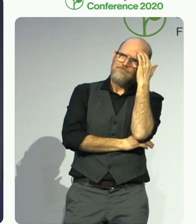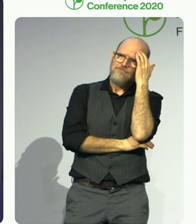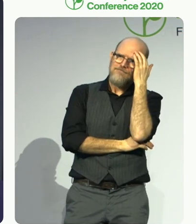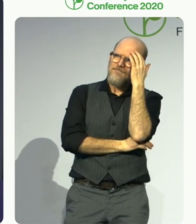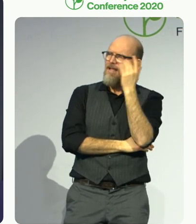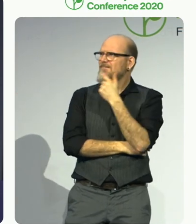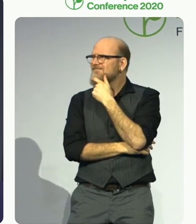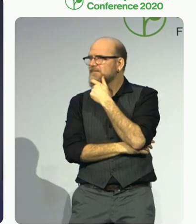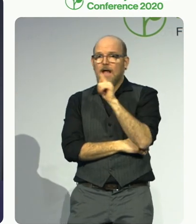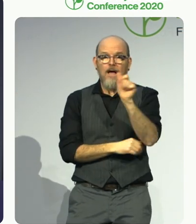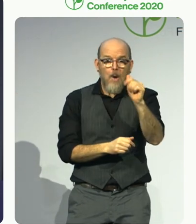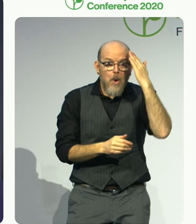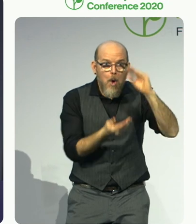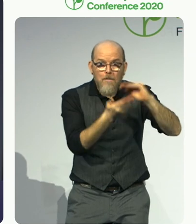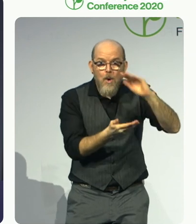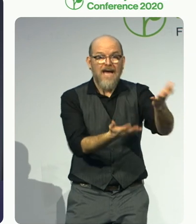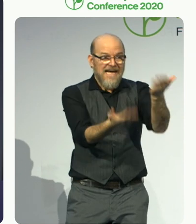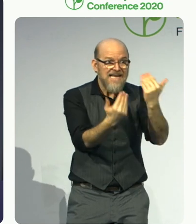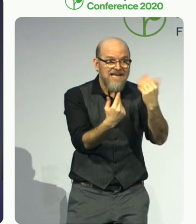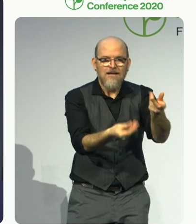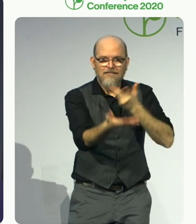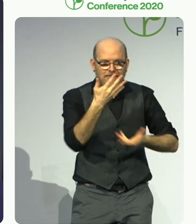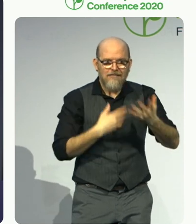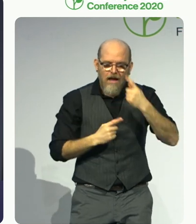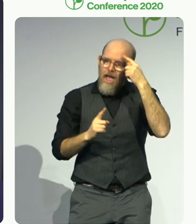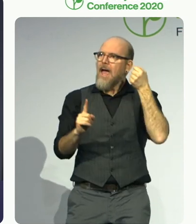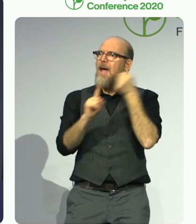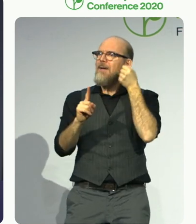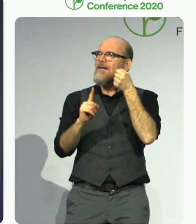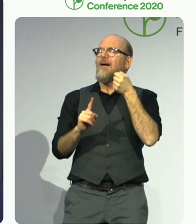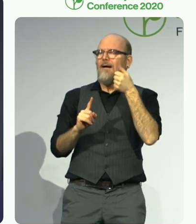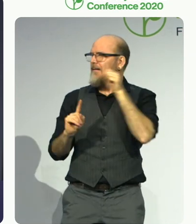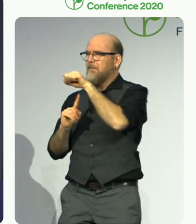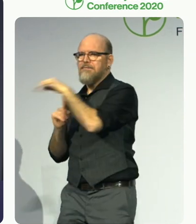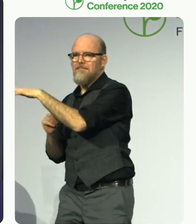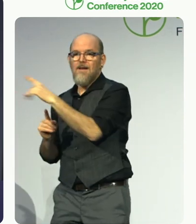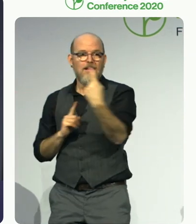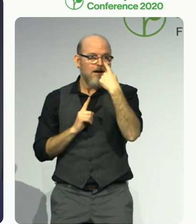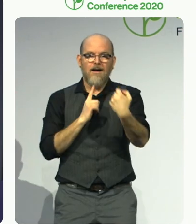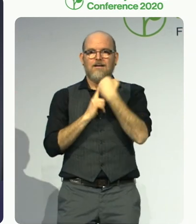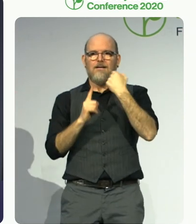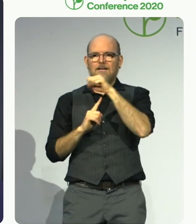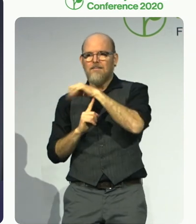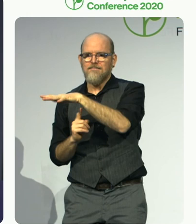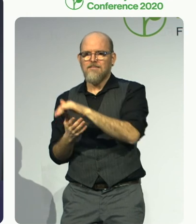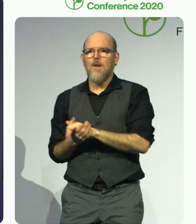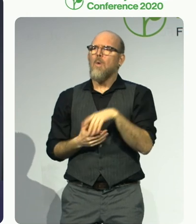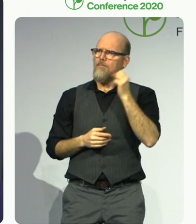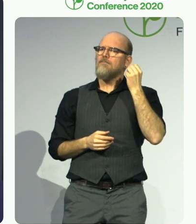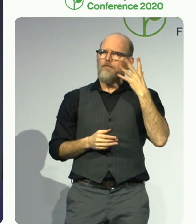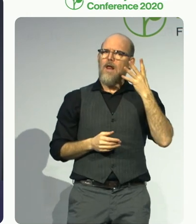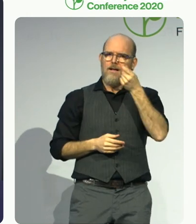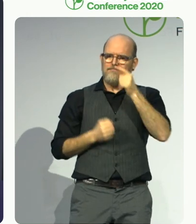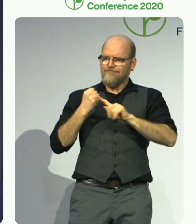And we will invest in that. Amongst other initiatives, we have launched a digitalization